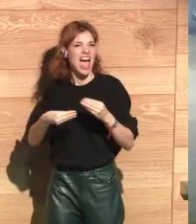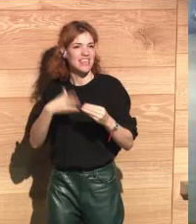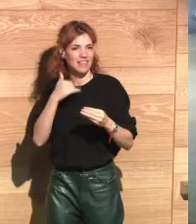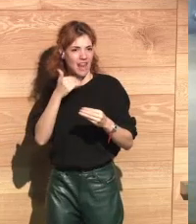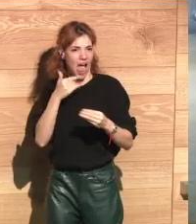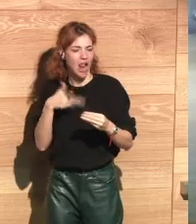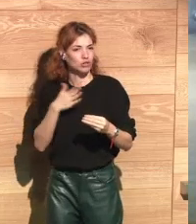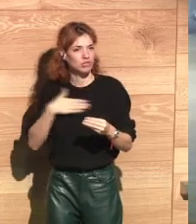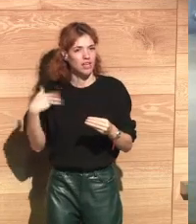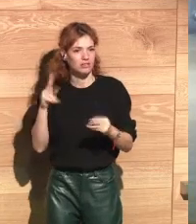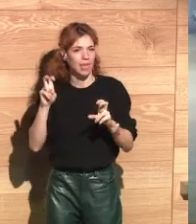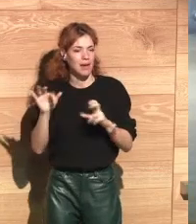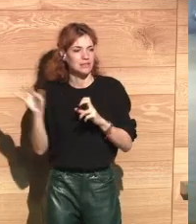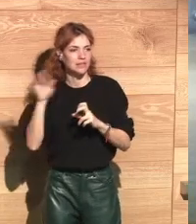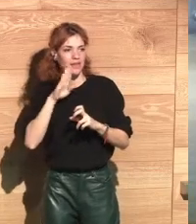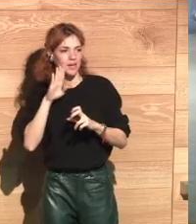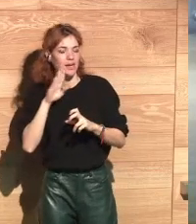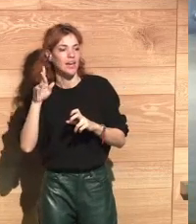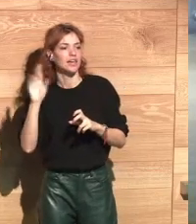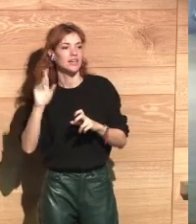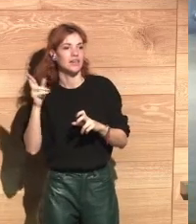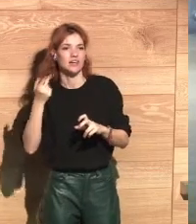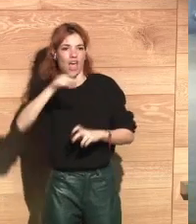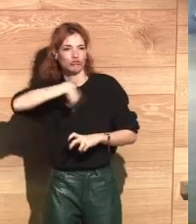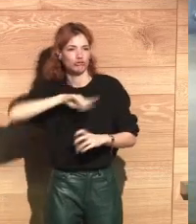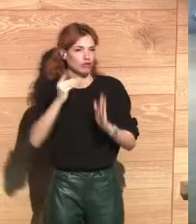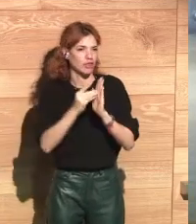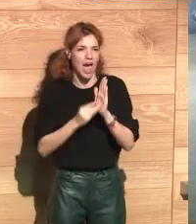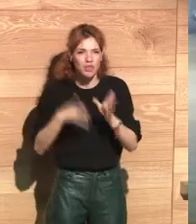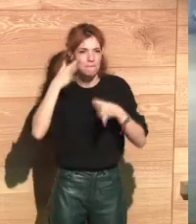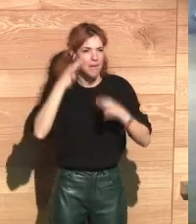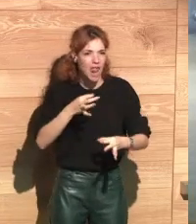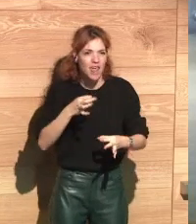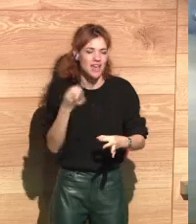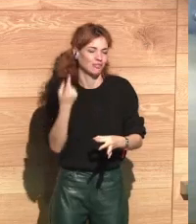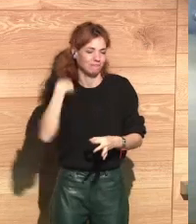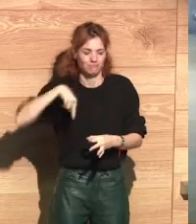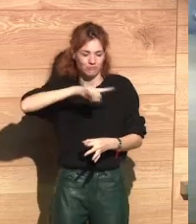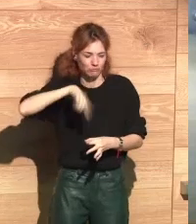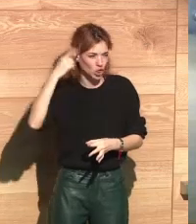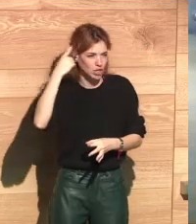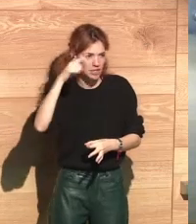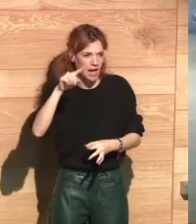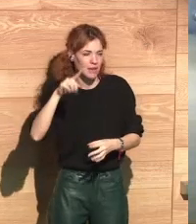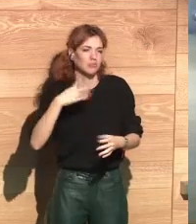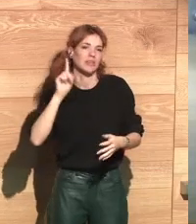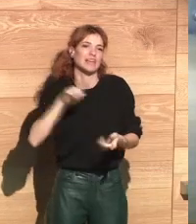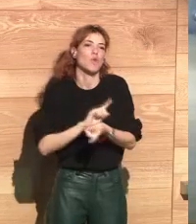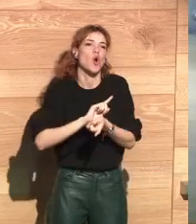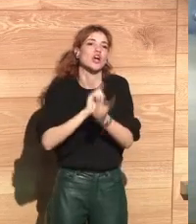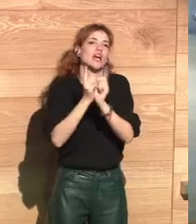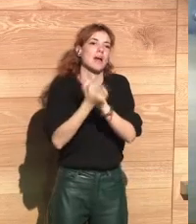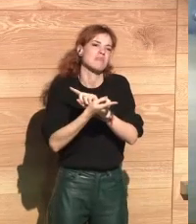think it's very important to educate the users. We all know that our data are endangered, that we are